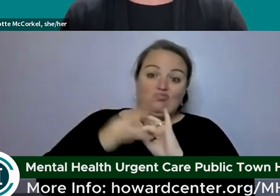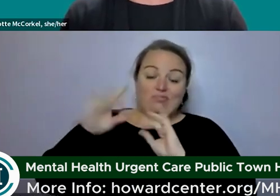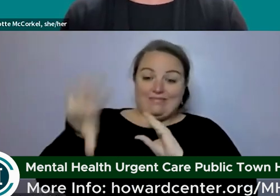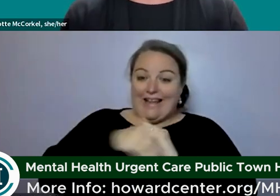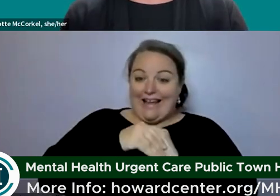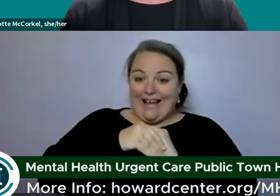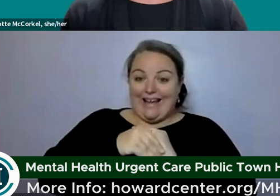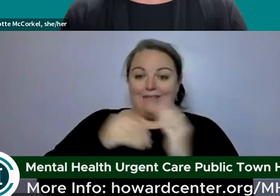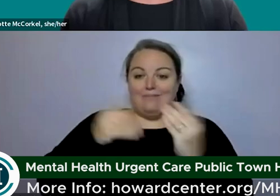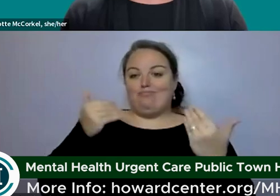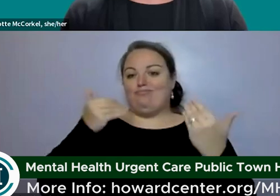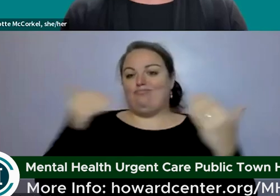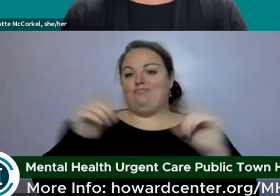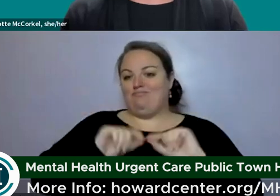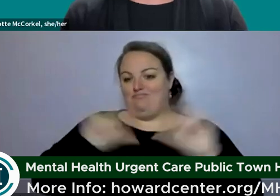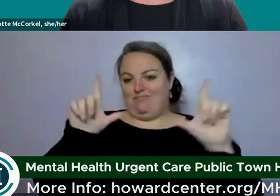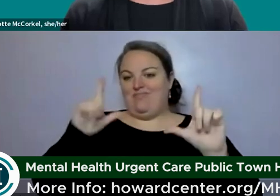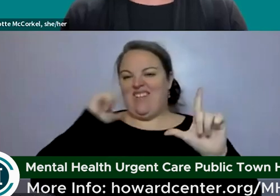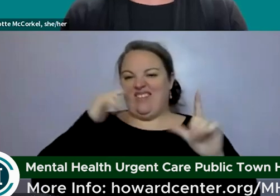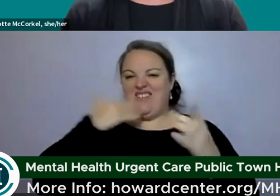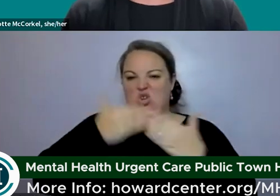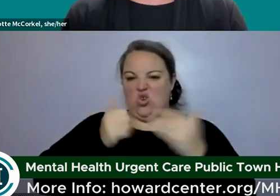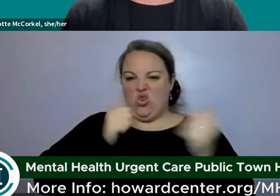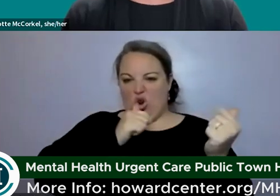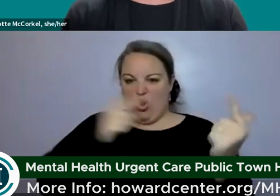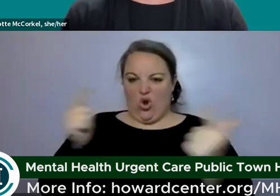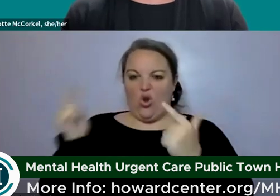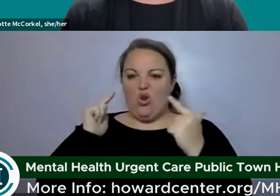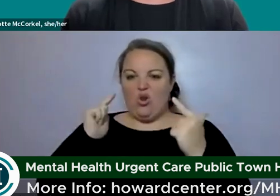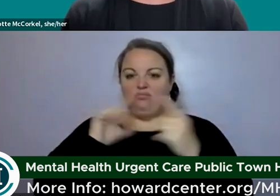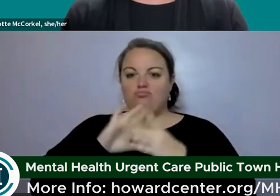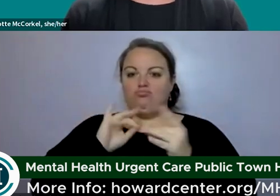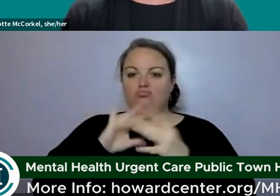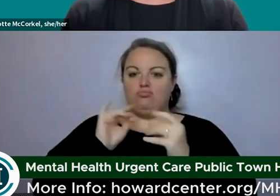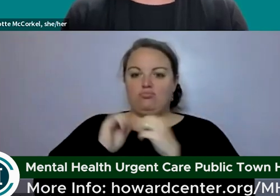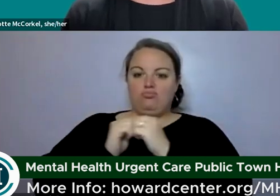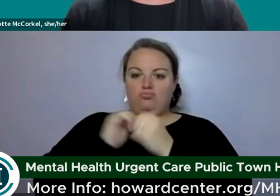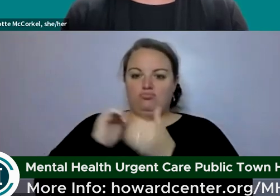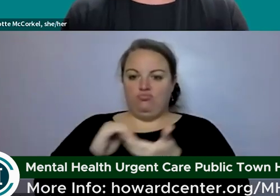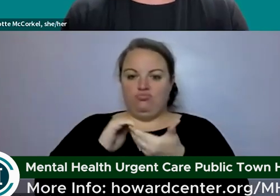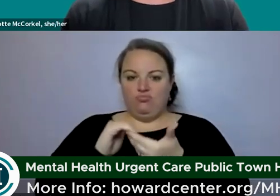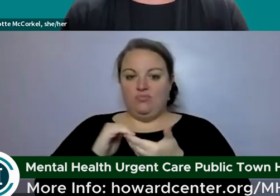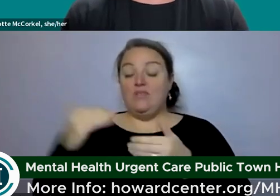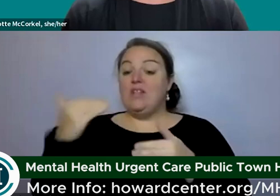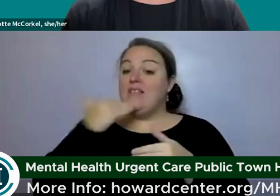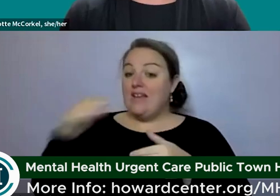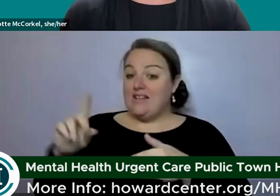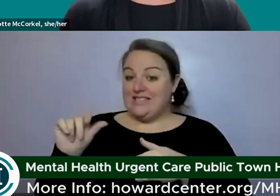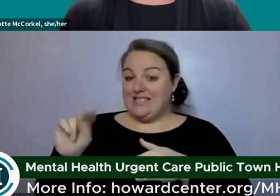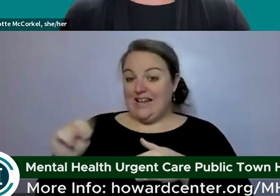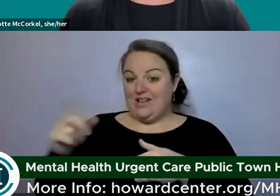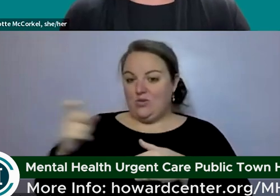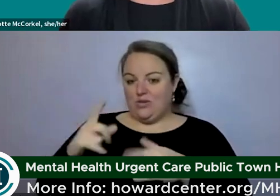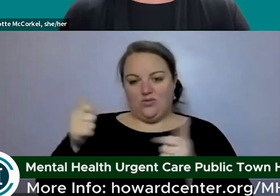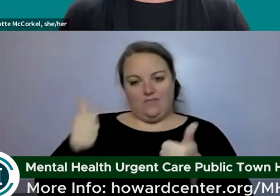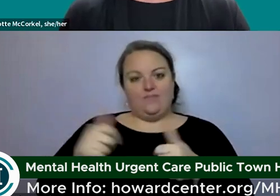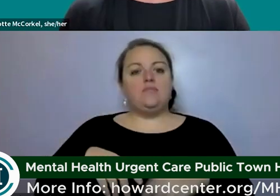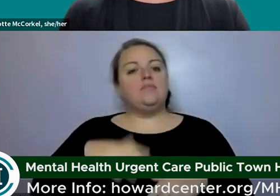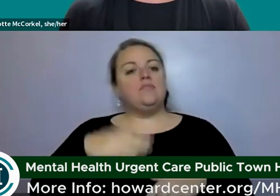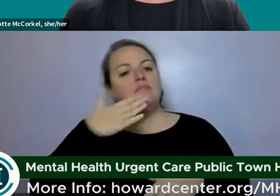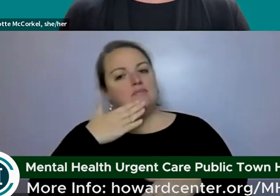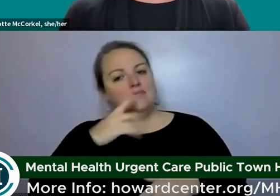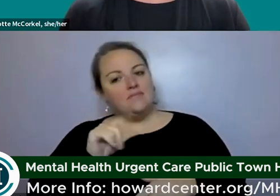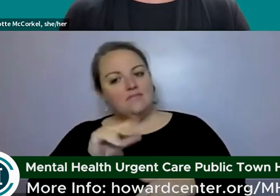um i think i think this is a good one for us to to address together thank you and thanks for the question dan yeah thanks dan